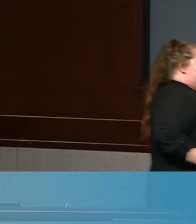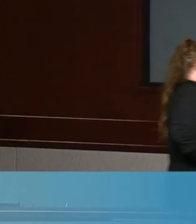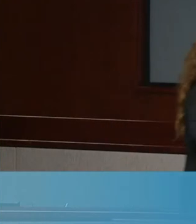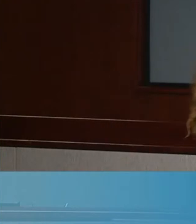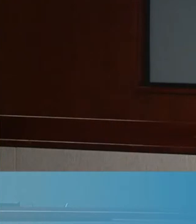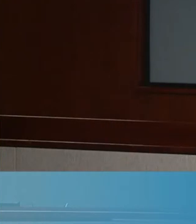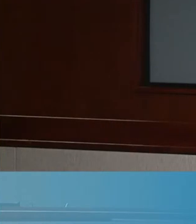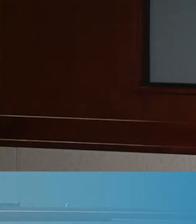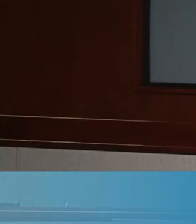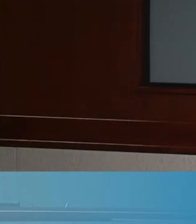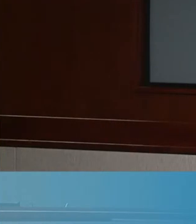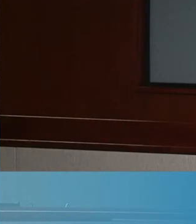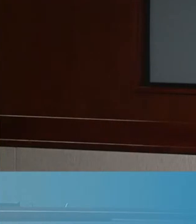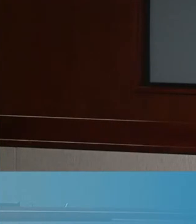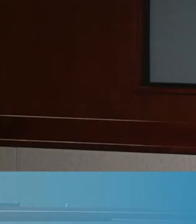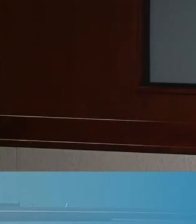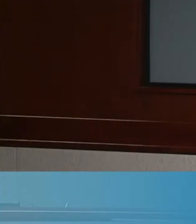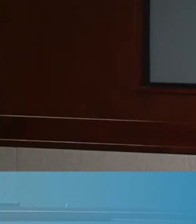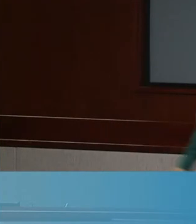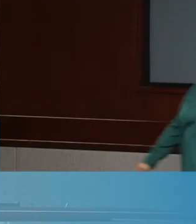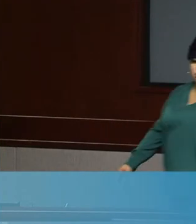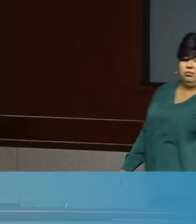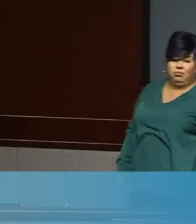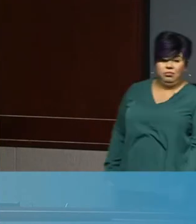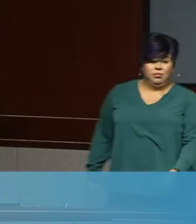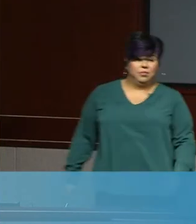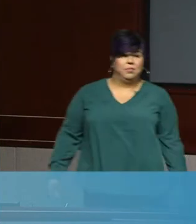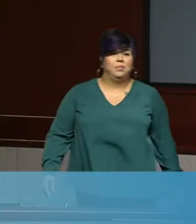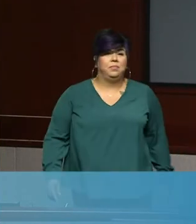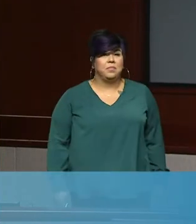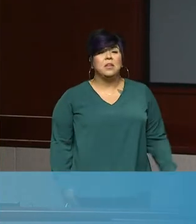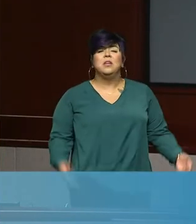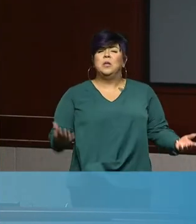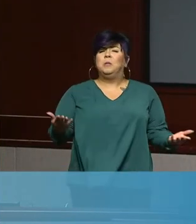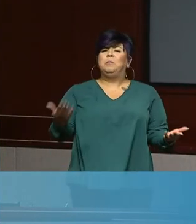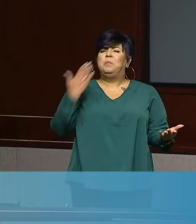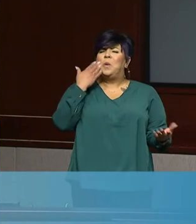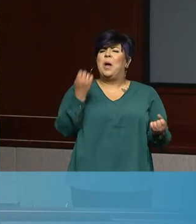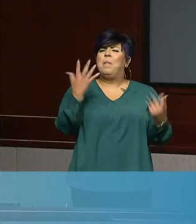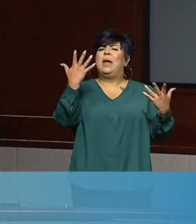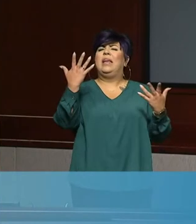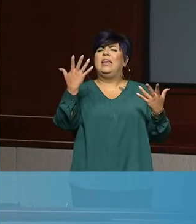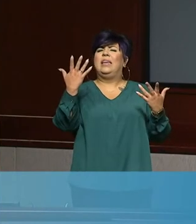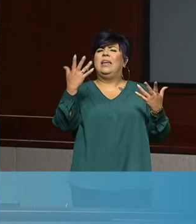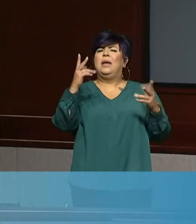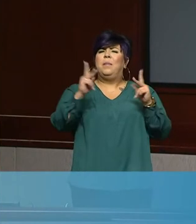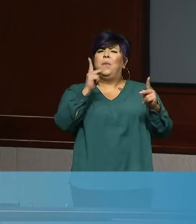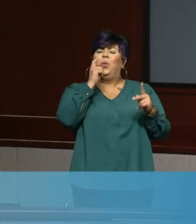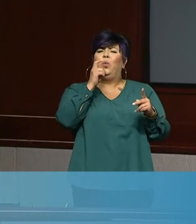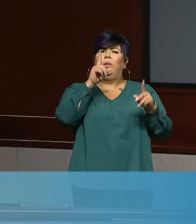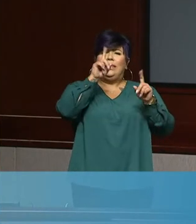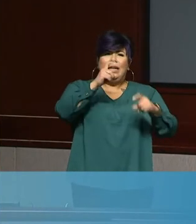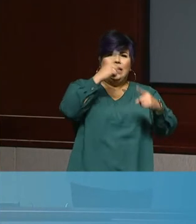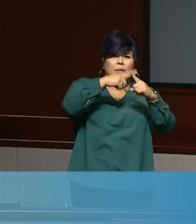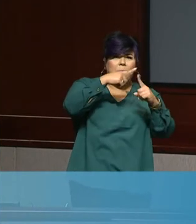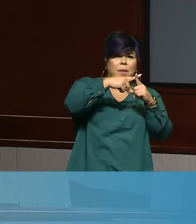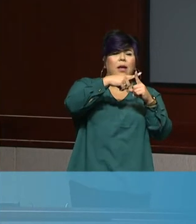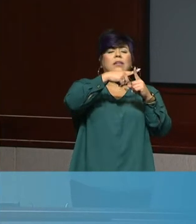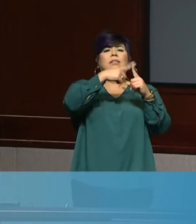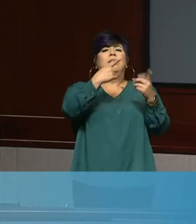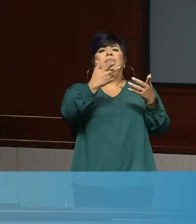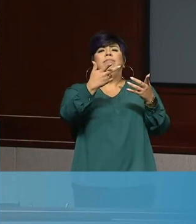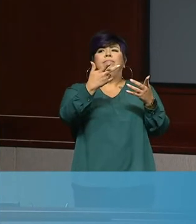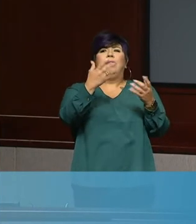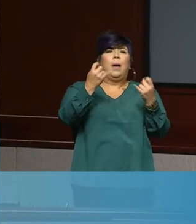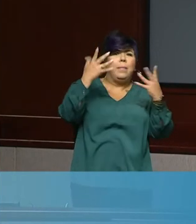Okay. So can you tell us how many kids have tested positive and how many had to go to the hospital and did any end up in the ICU?